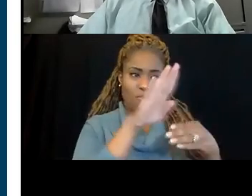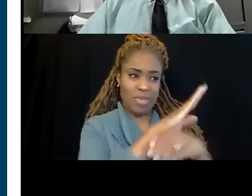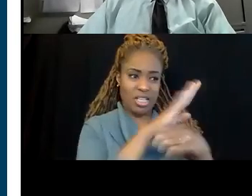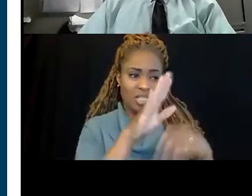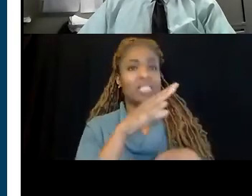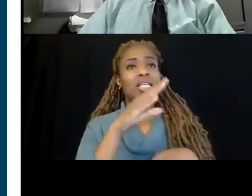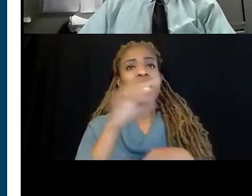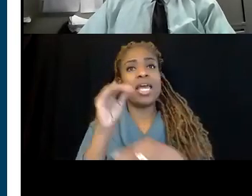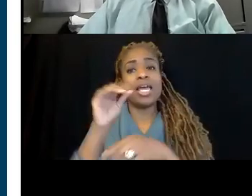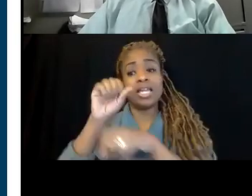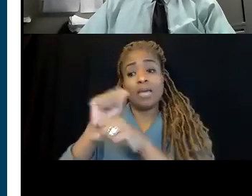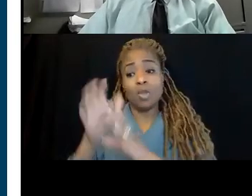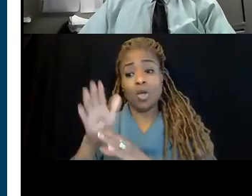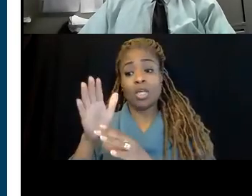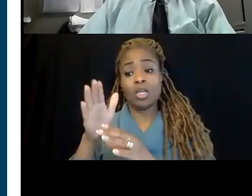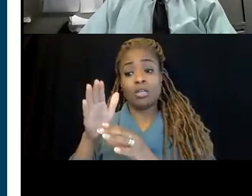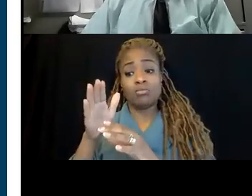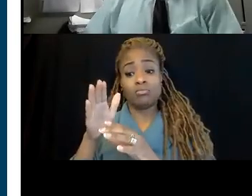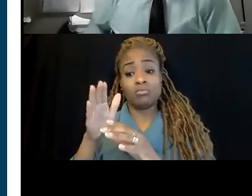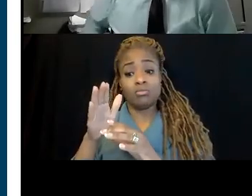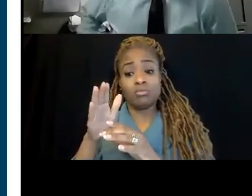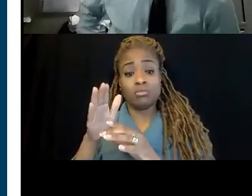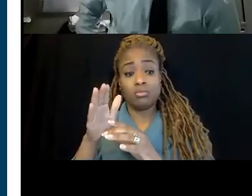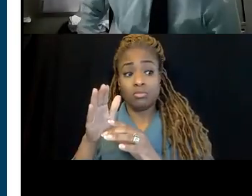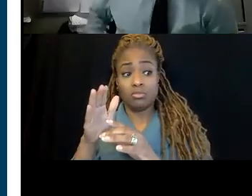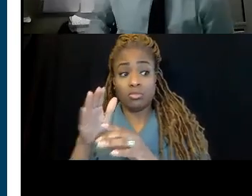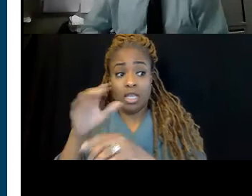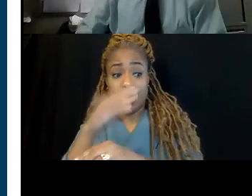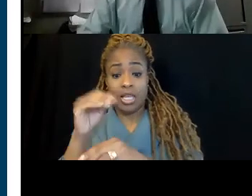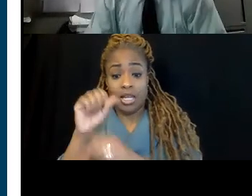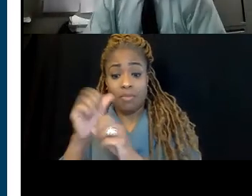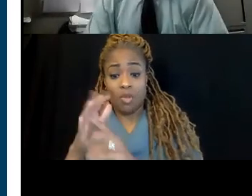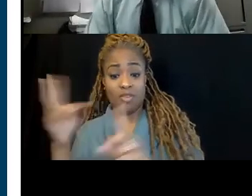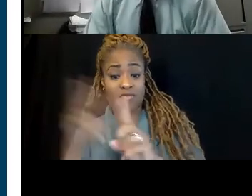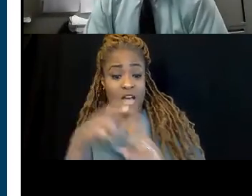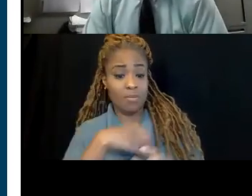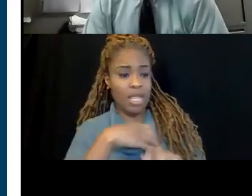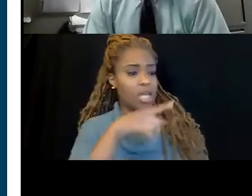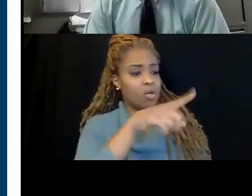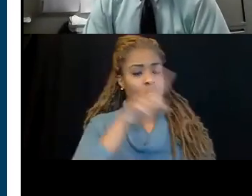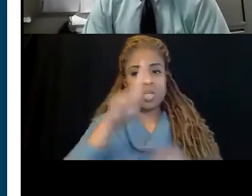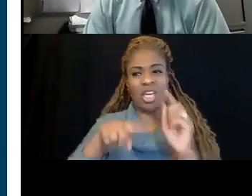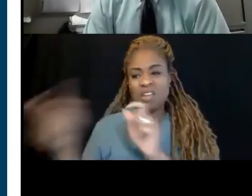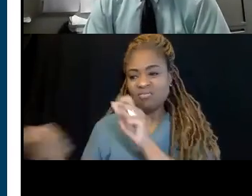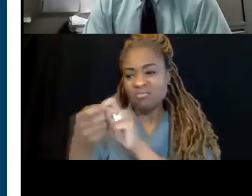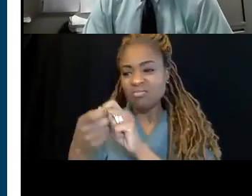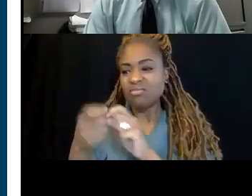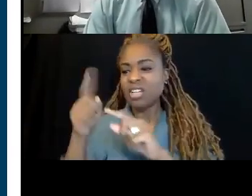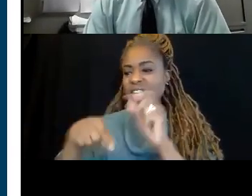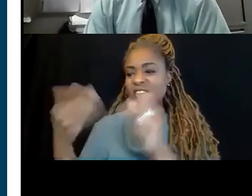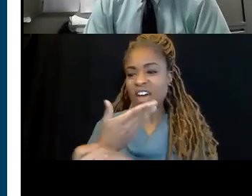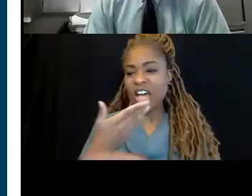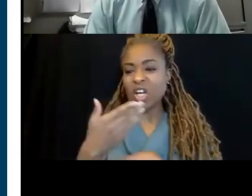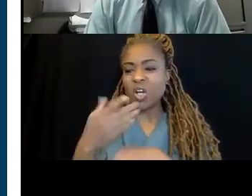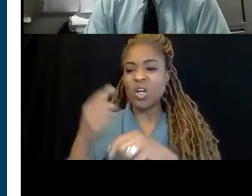Act, you can't retaliate against them. You can't fire them, demote them, withhold pay.